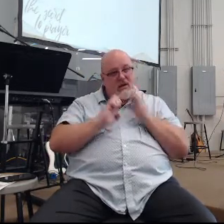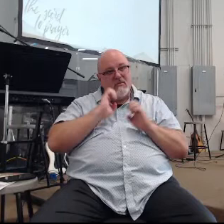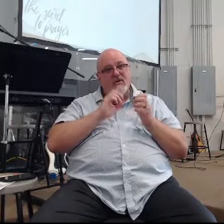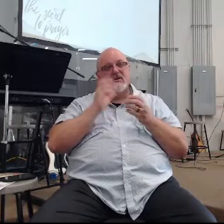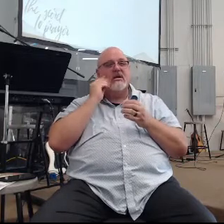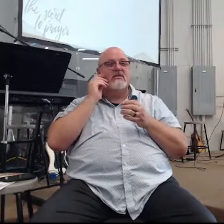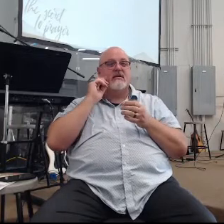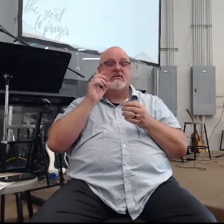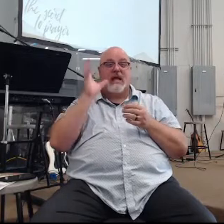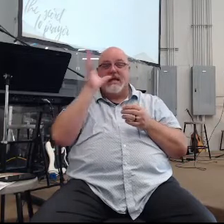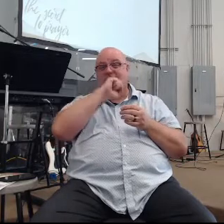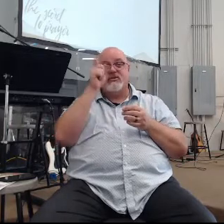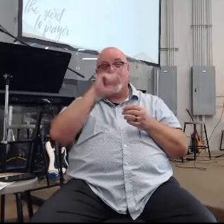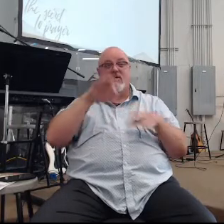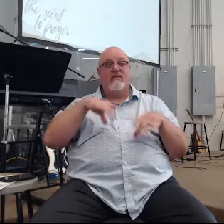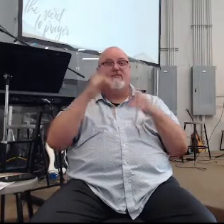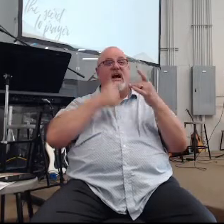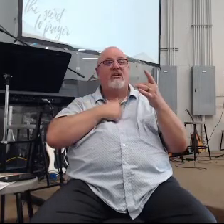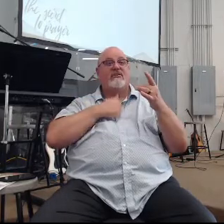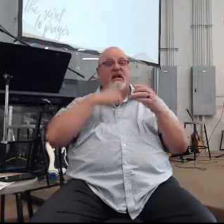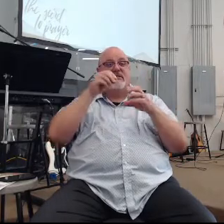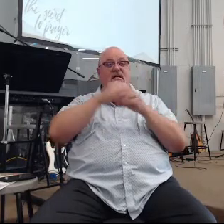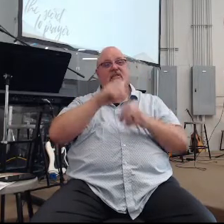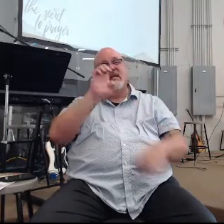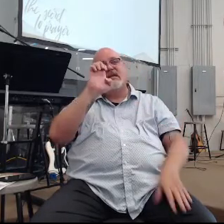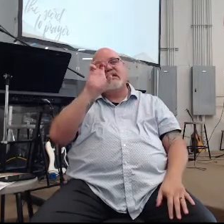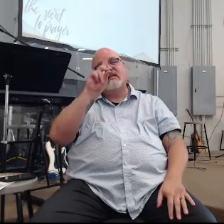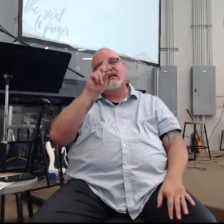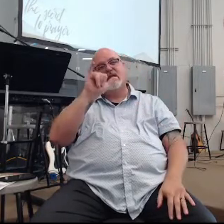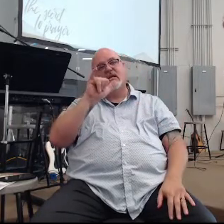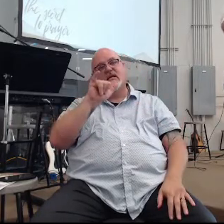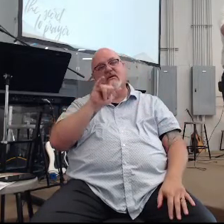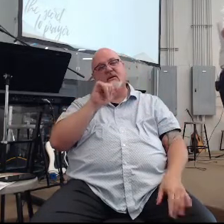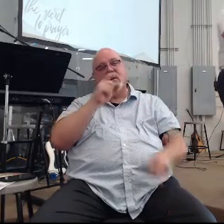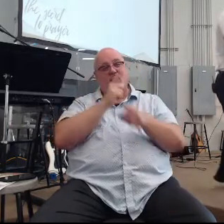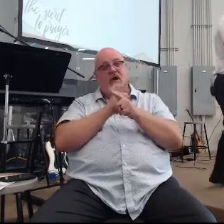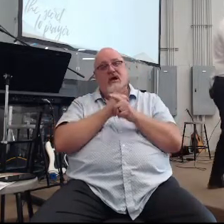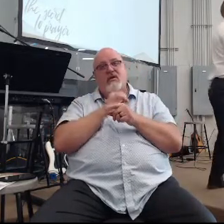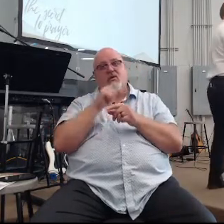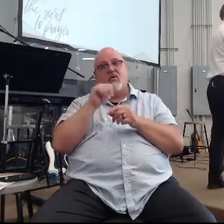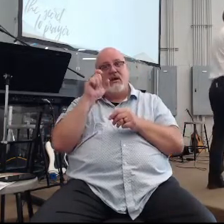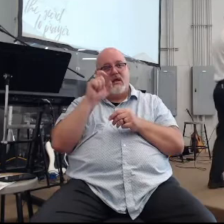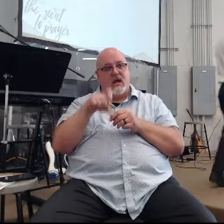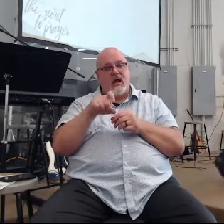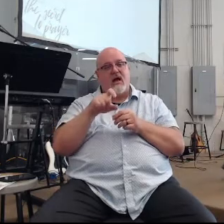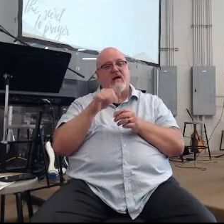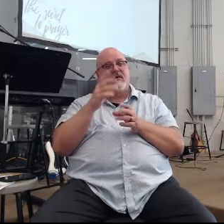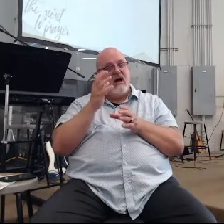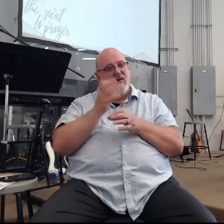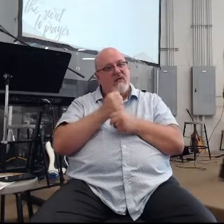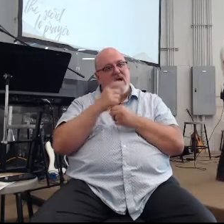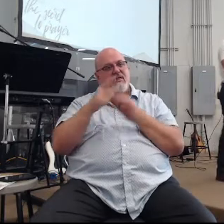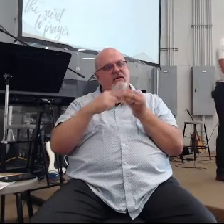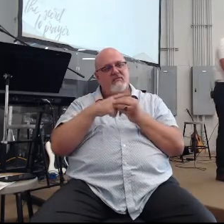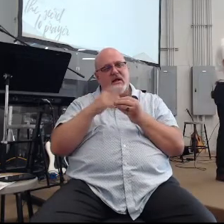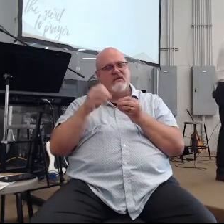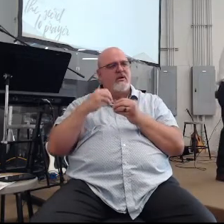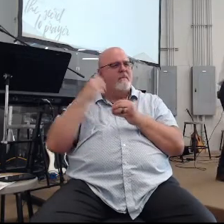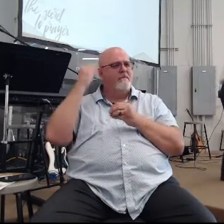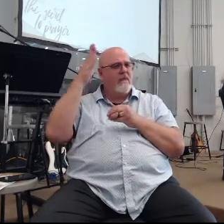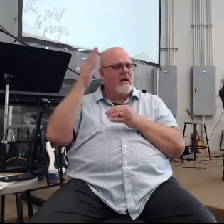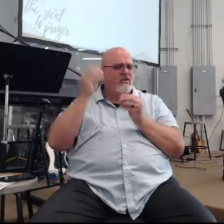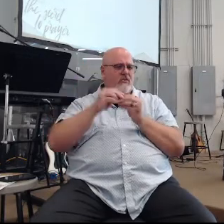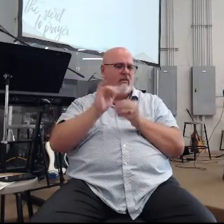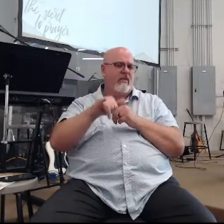where we find ourselves in the eddie people right we have got our faith is about so much more than that